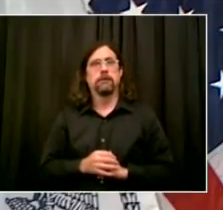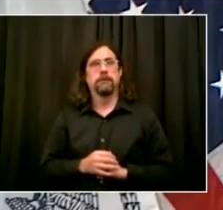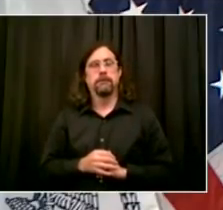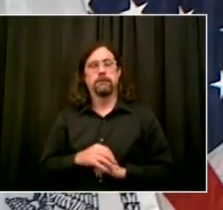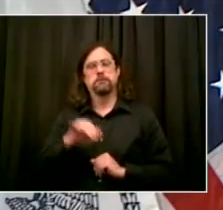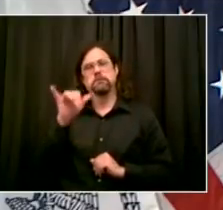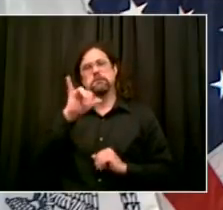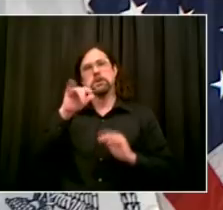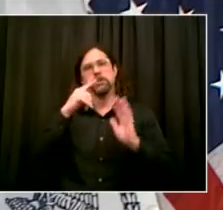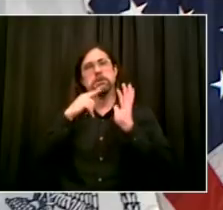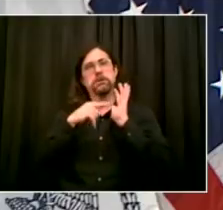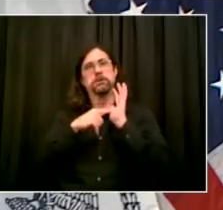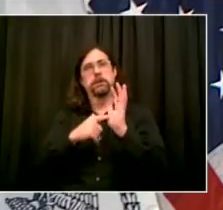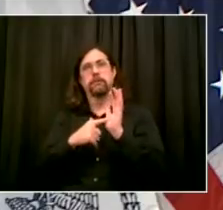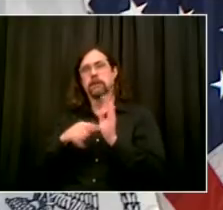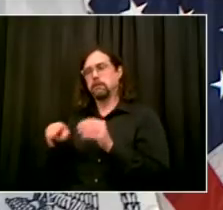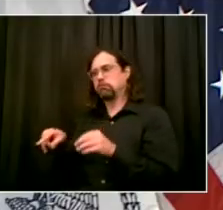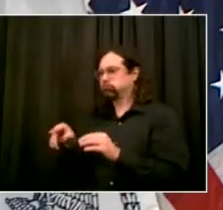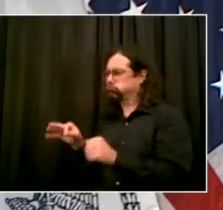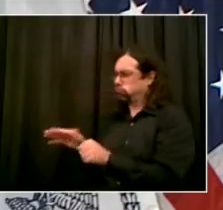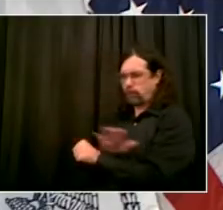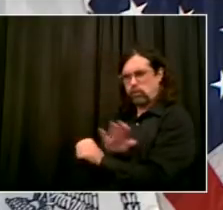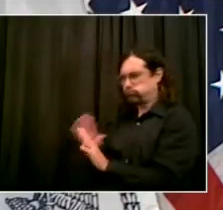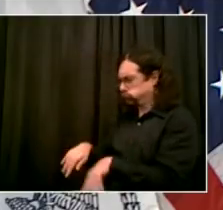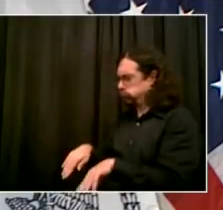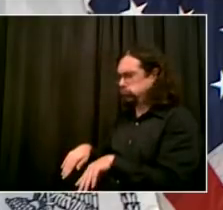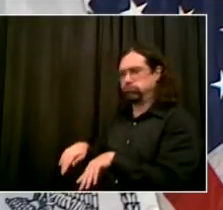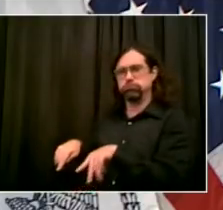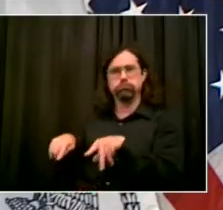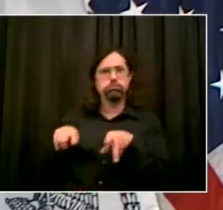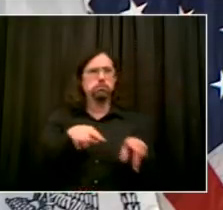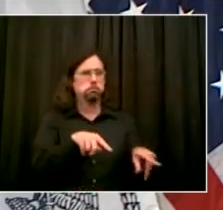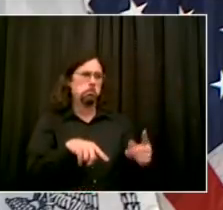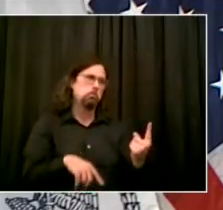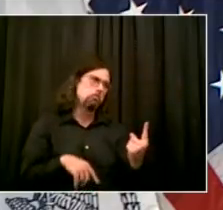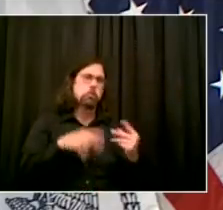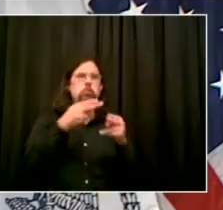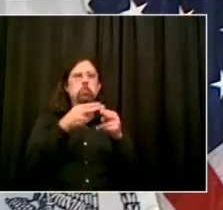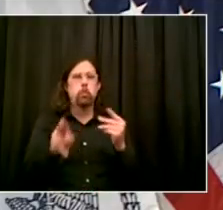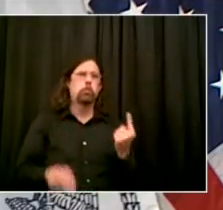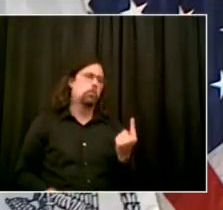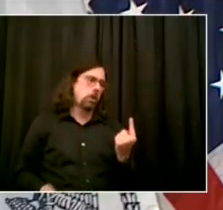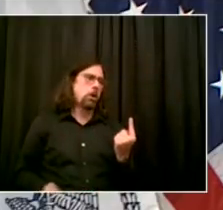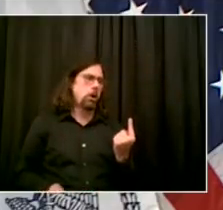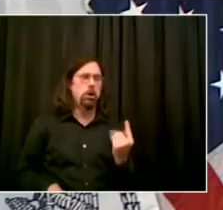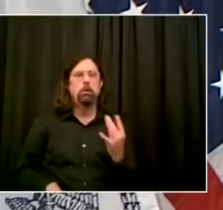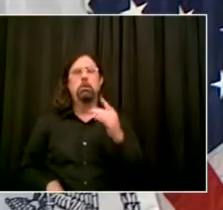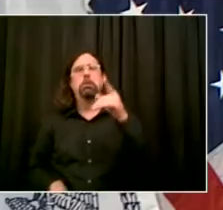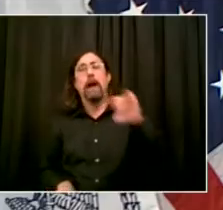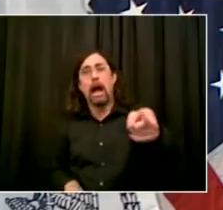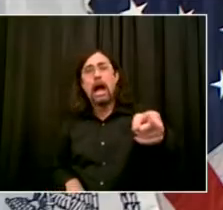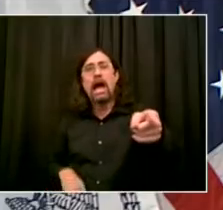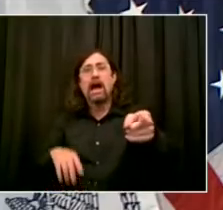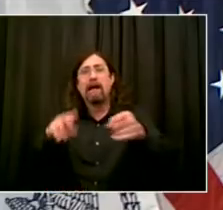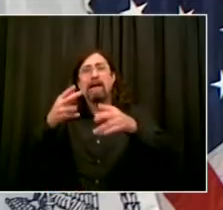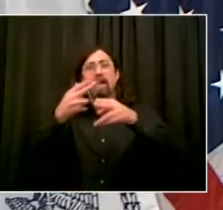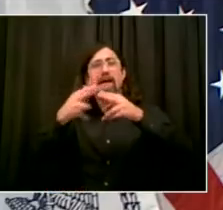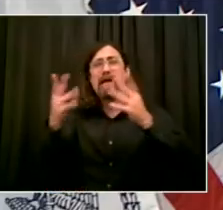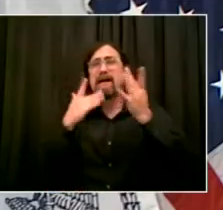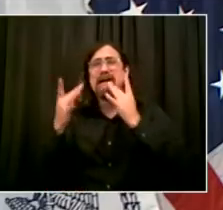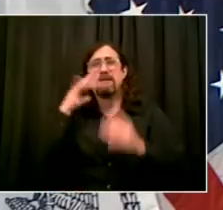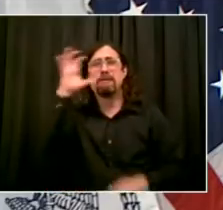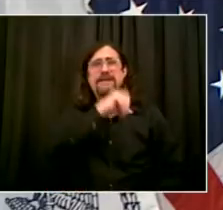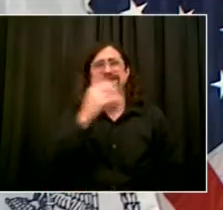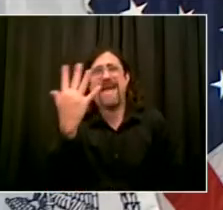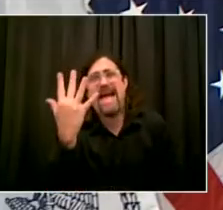to lean into the one that needs more. And we're going to move these folks in immediately and principals are very good